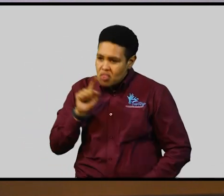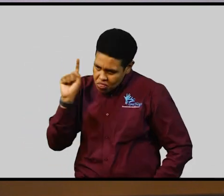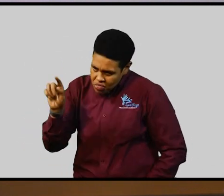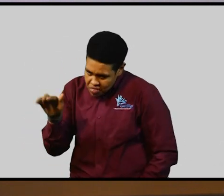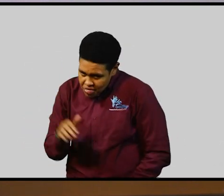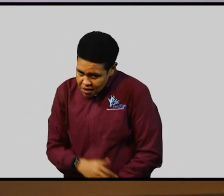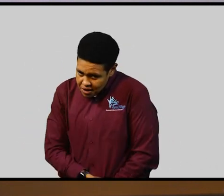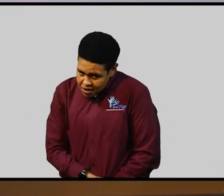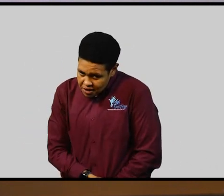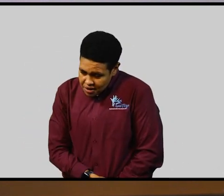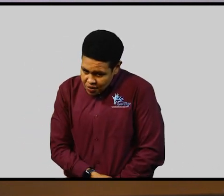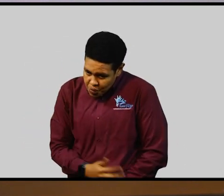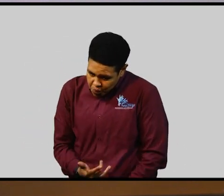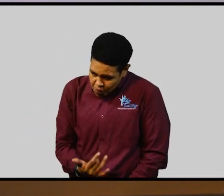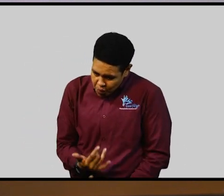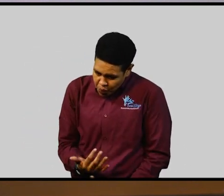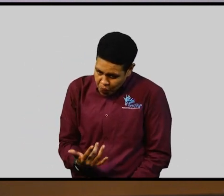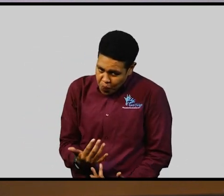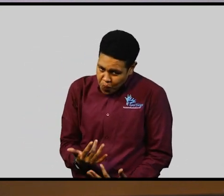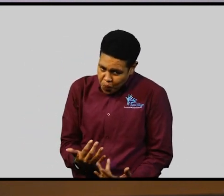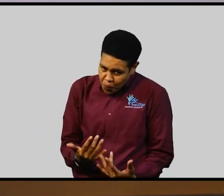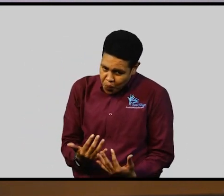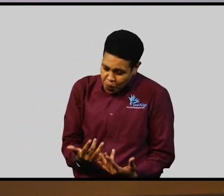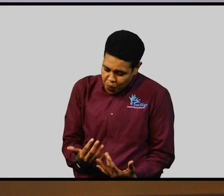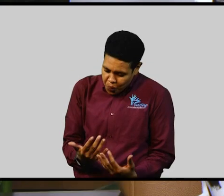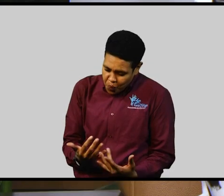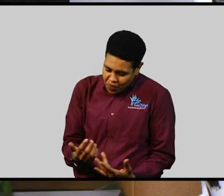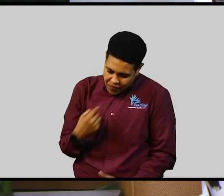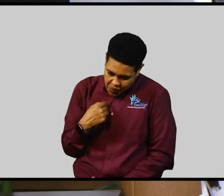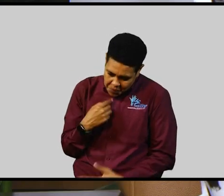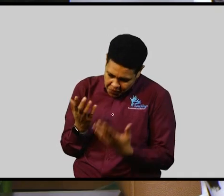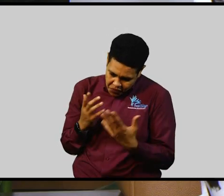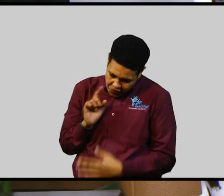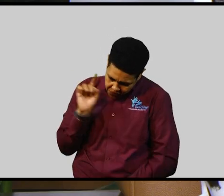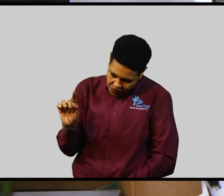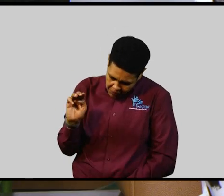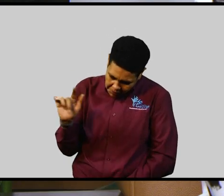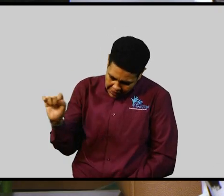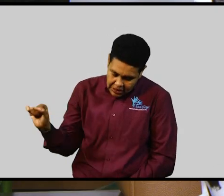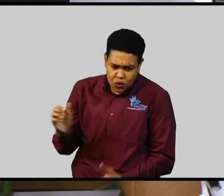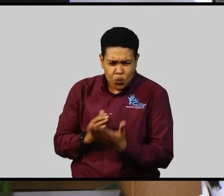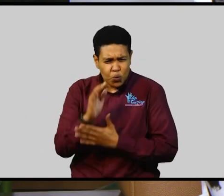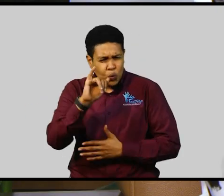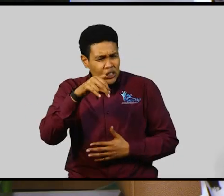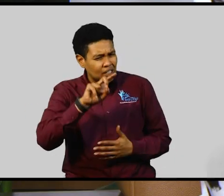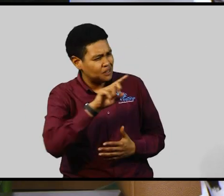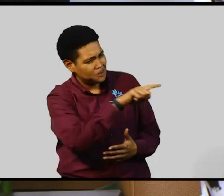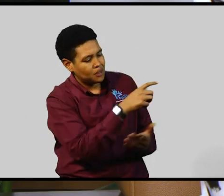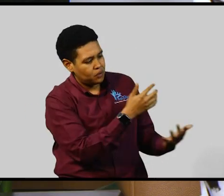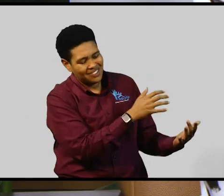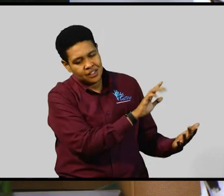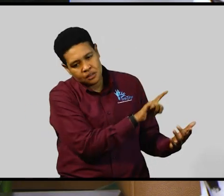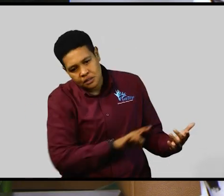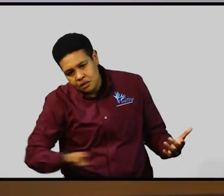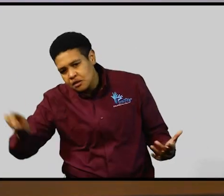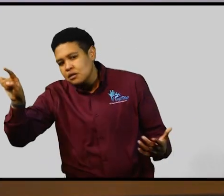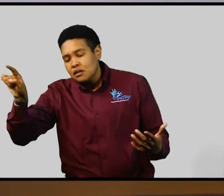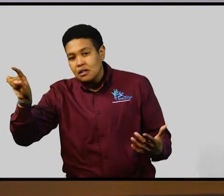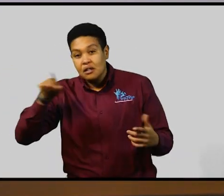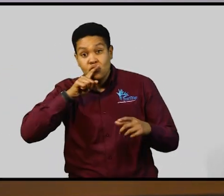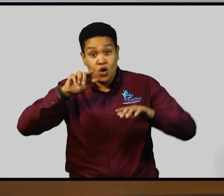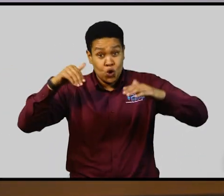apply for services through the JCPD. And under the new